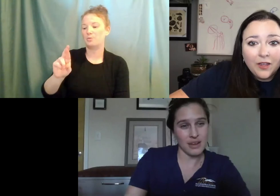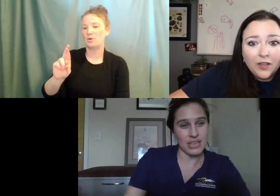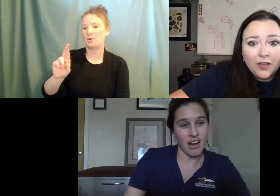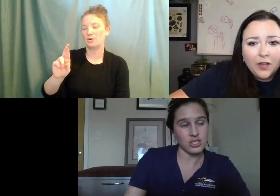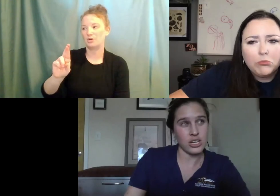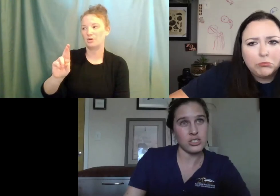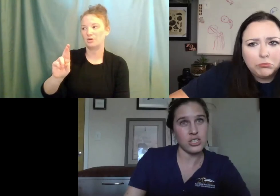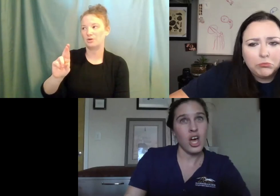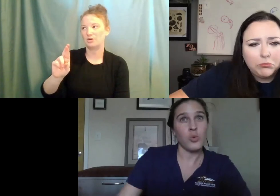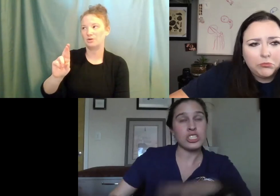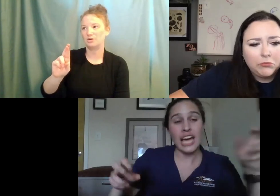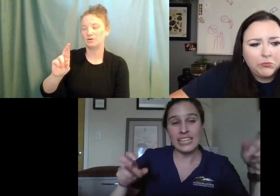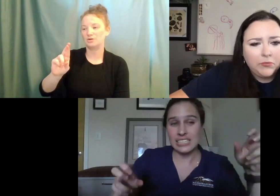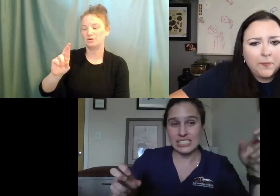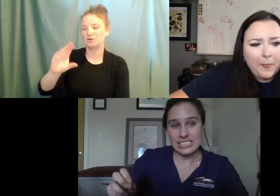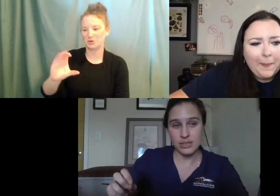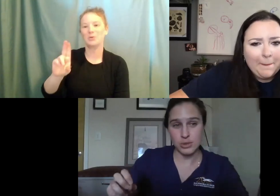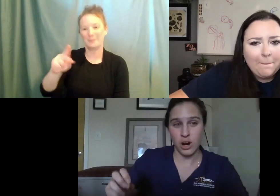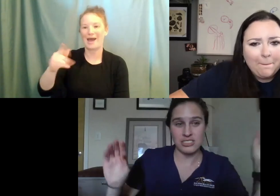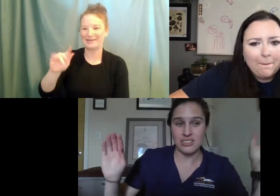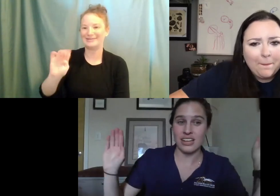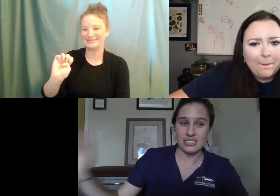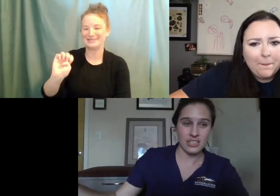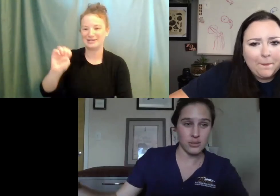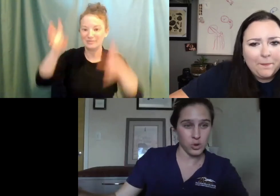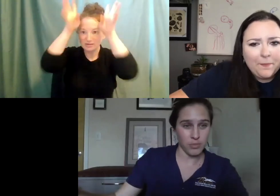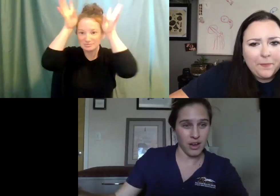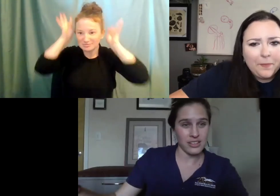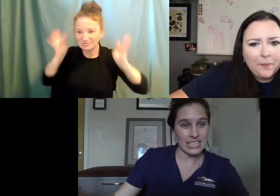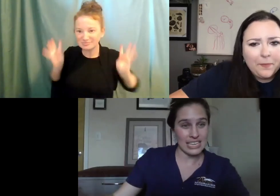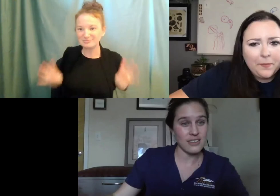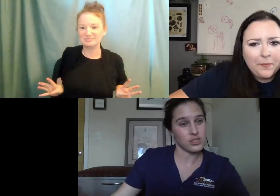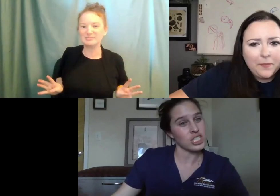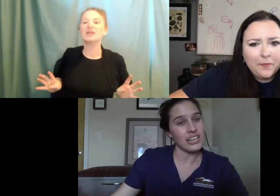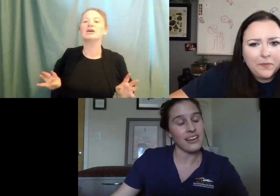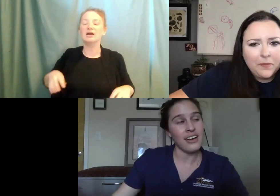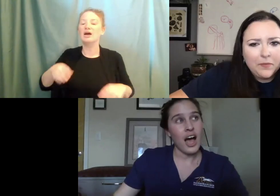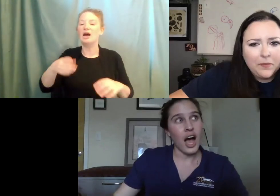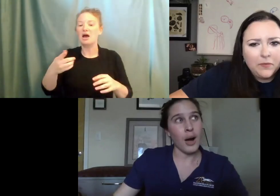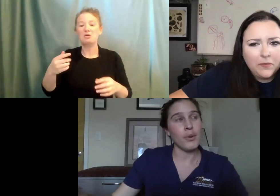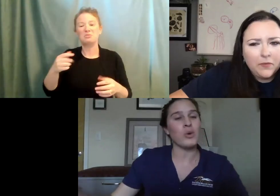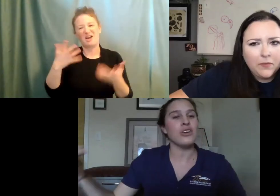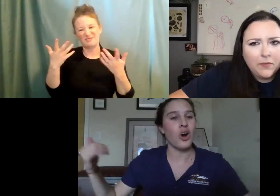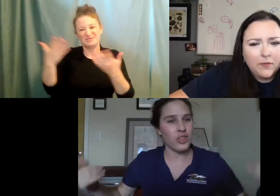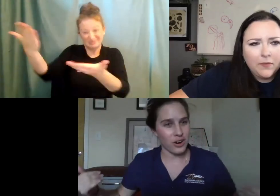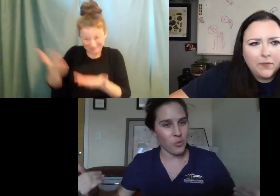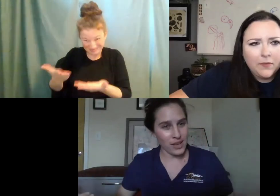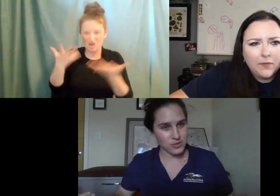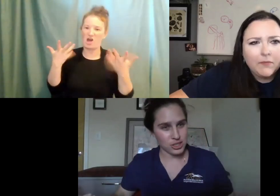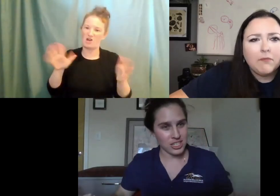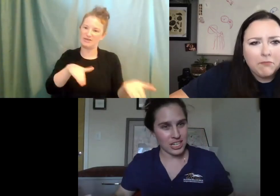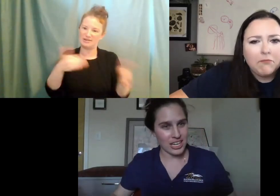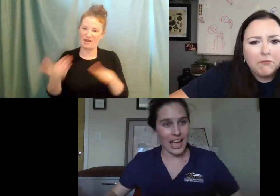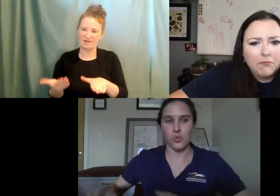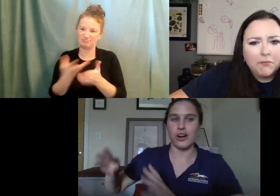away by the time he got to us, which technically DWR does not consider porcupines in Virginia. Um, but we know that they're in